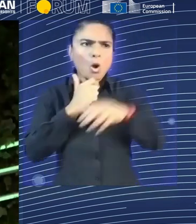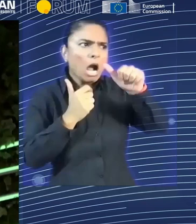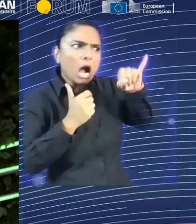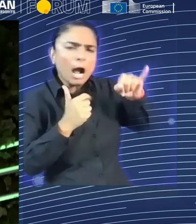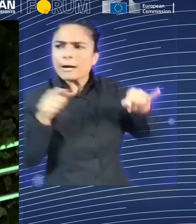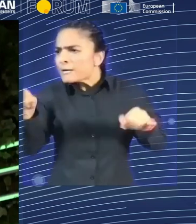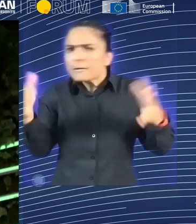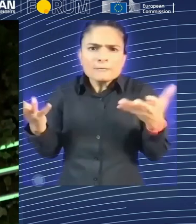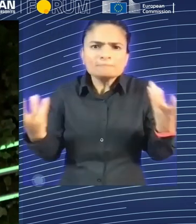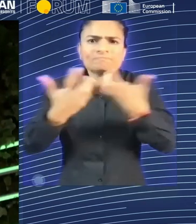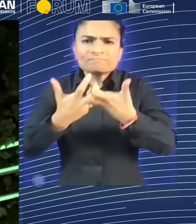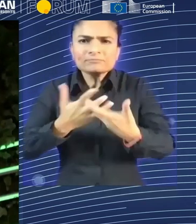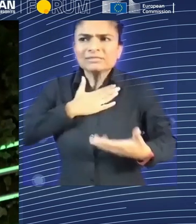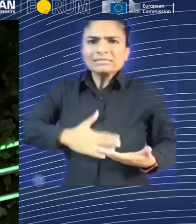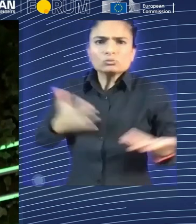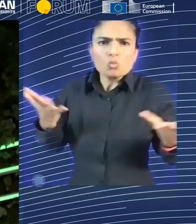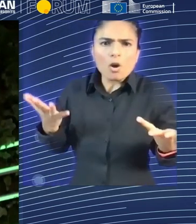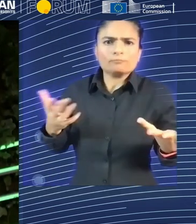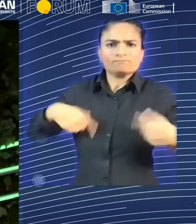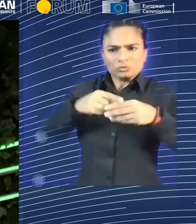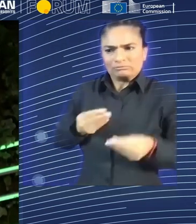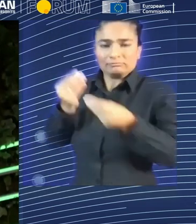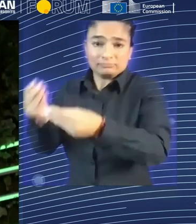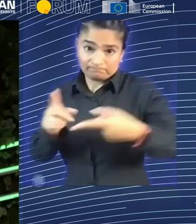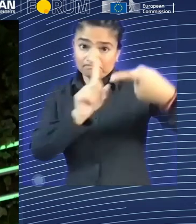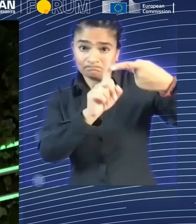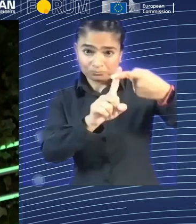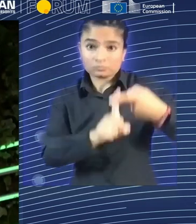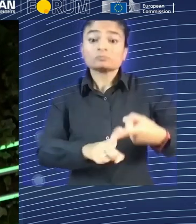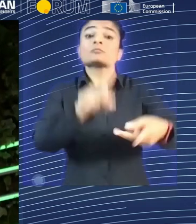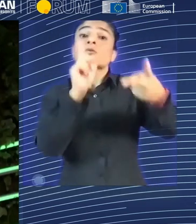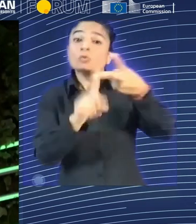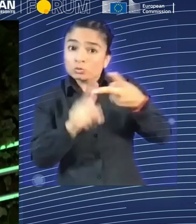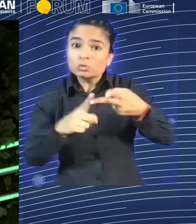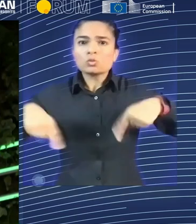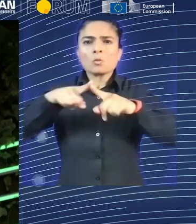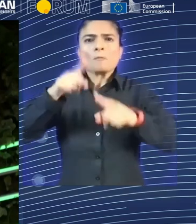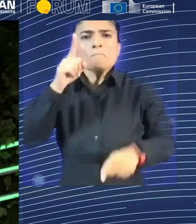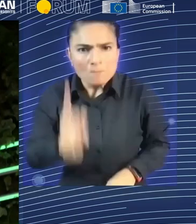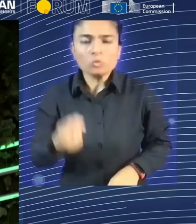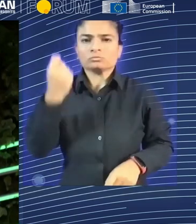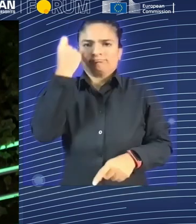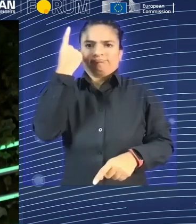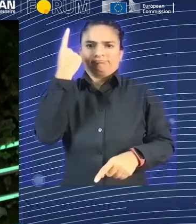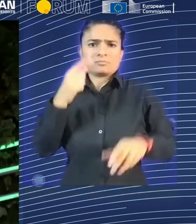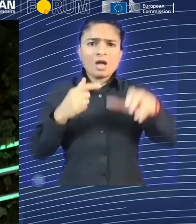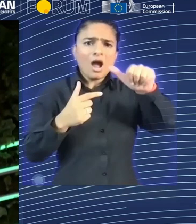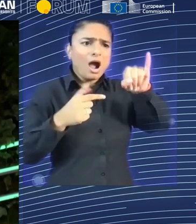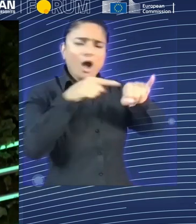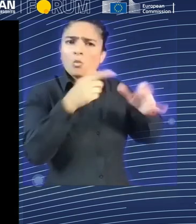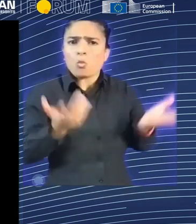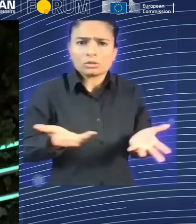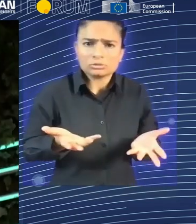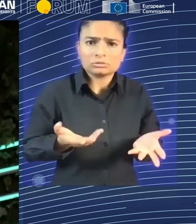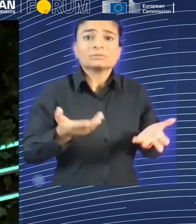feeling is that it's a mixture of technical and transversal skills. We can't predict which technical skills it implies yet. And I'd be lying if I said that we could.